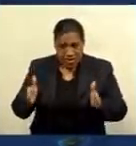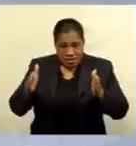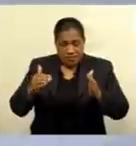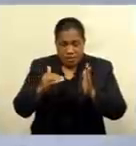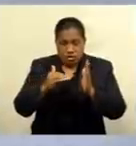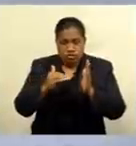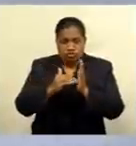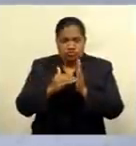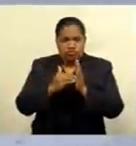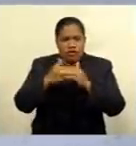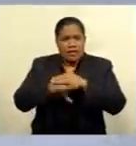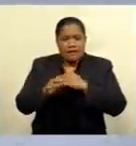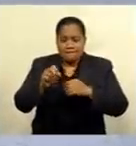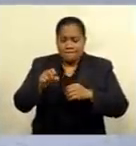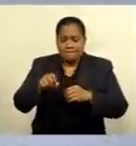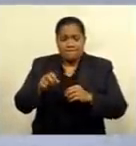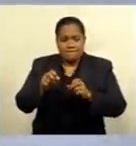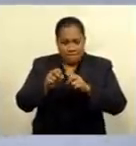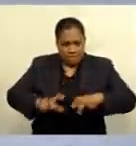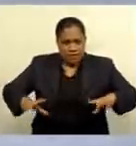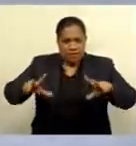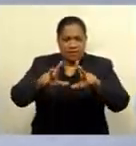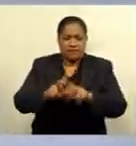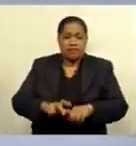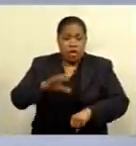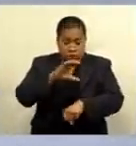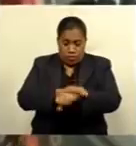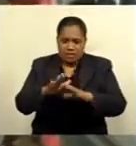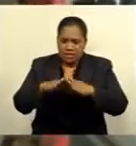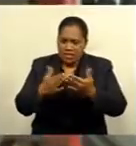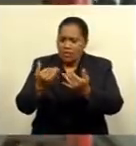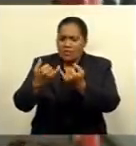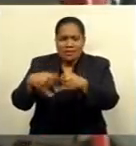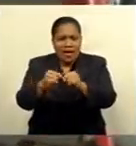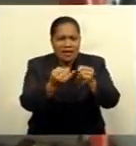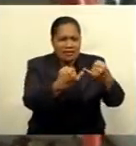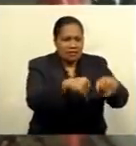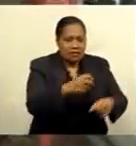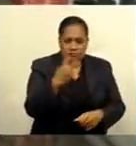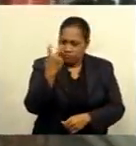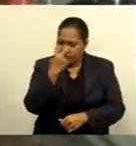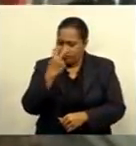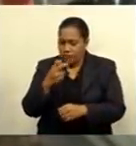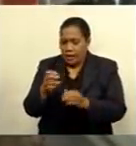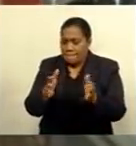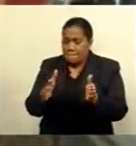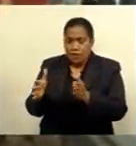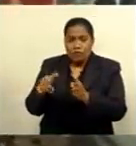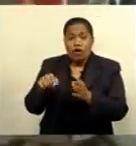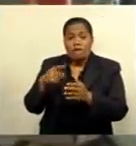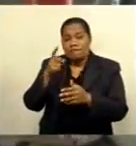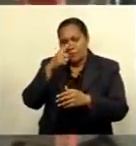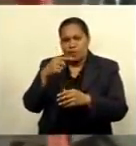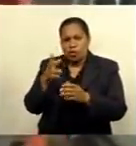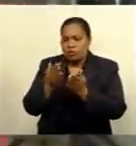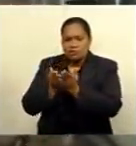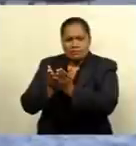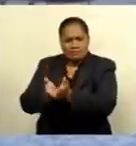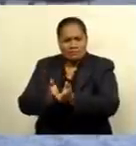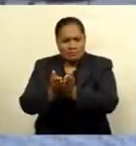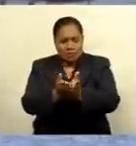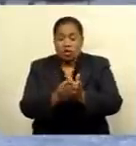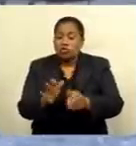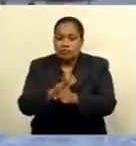the level. Police and Navy are also out in the maritime areas monitoring the movement of fishing vessels to ensure they abide by the